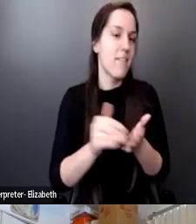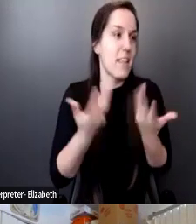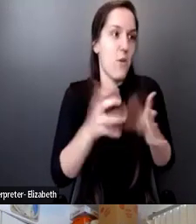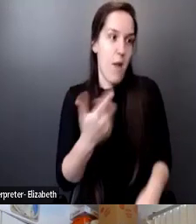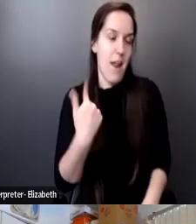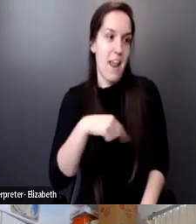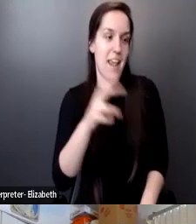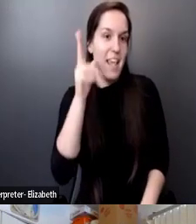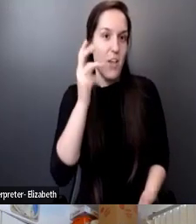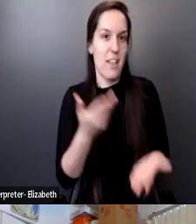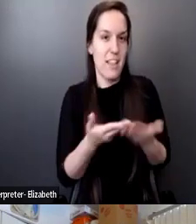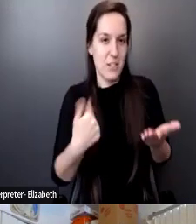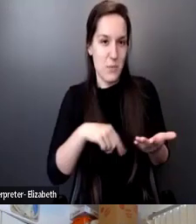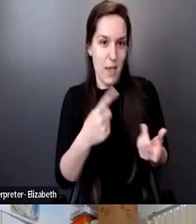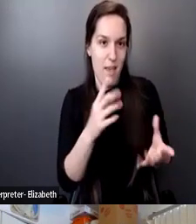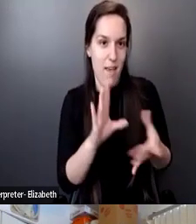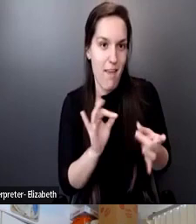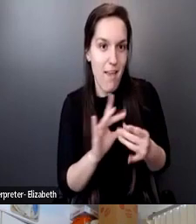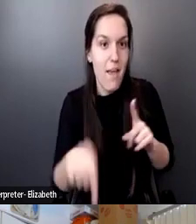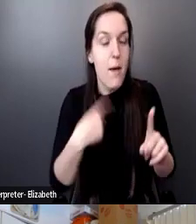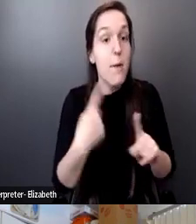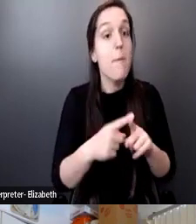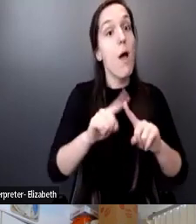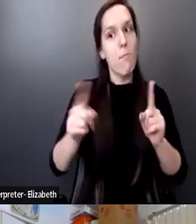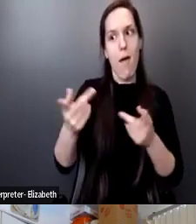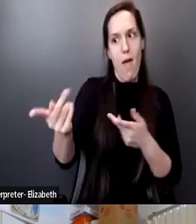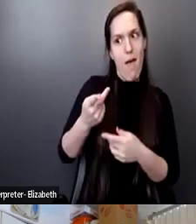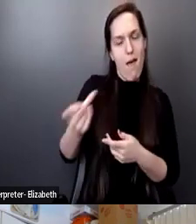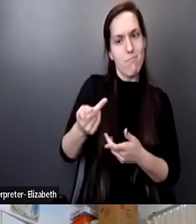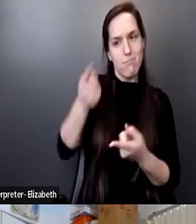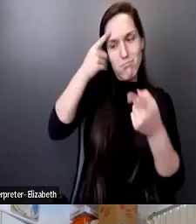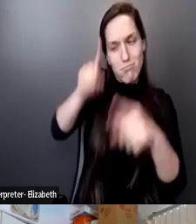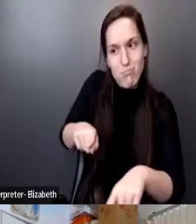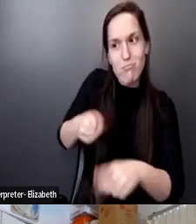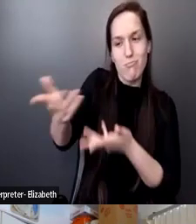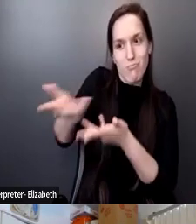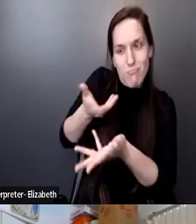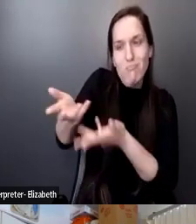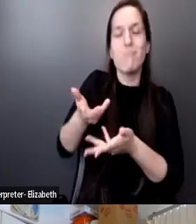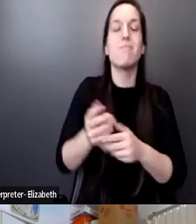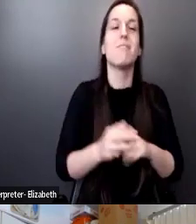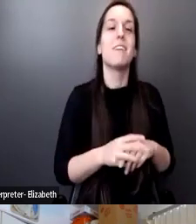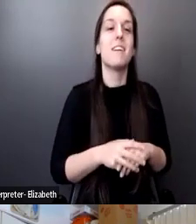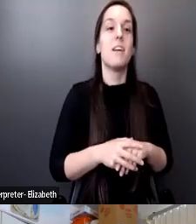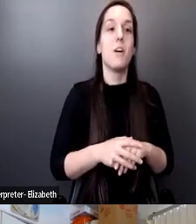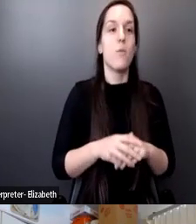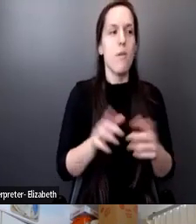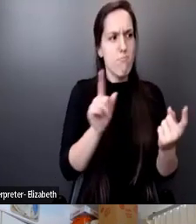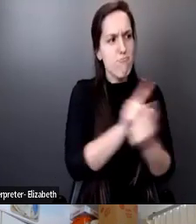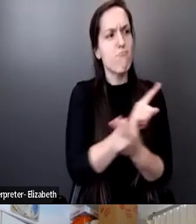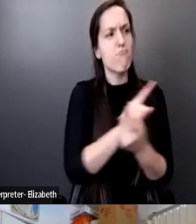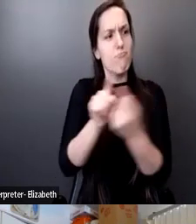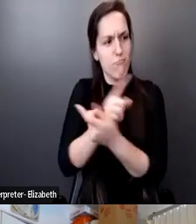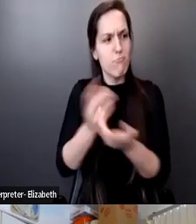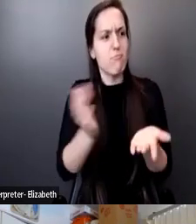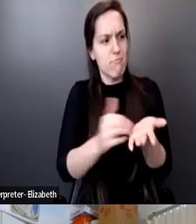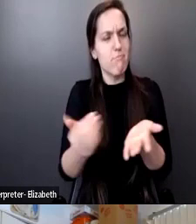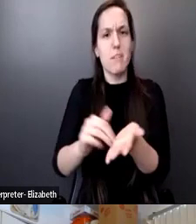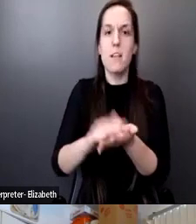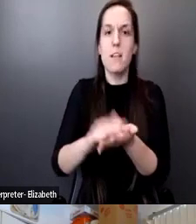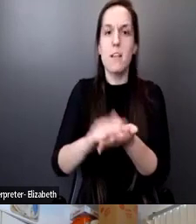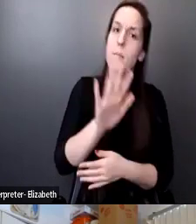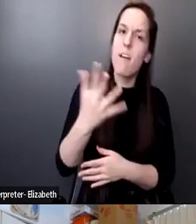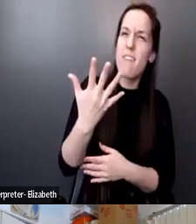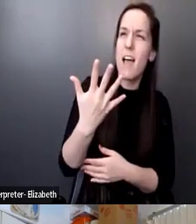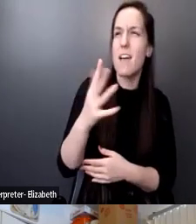So we got along immediately, and we've run into each other, you know, over the years. And then about five or six years ago,